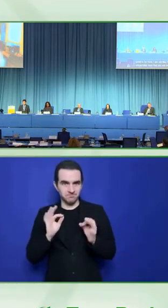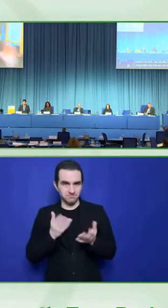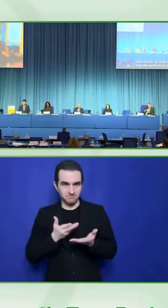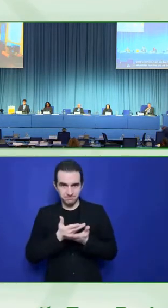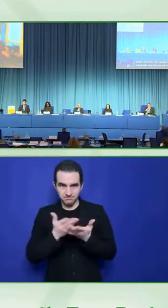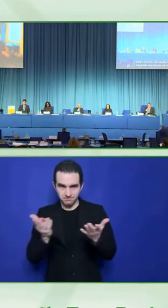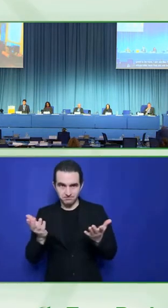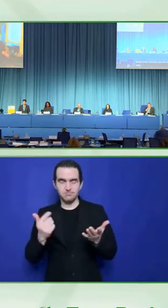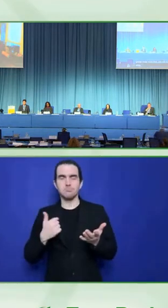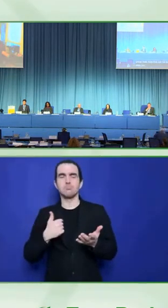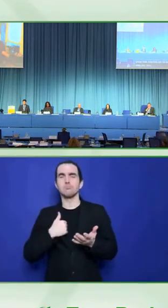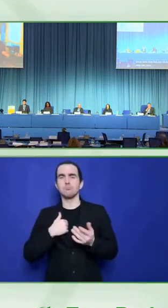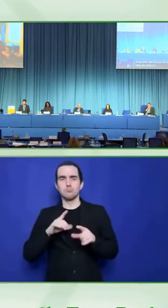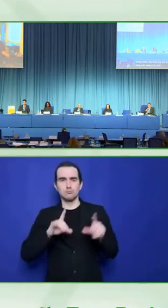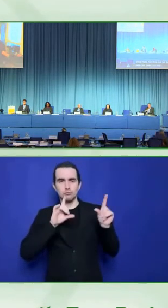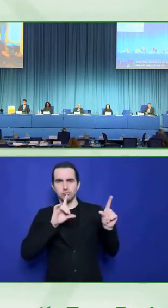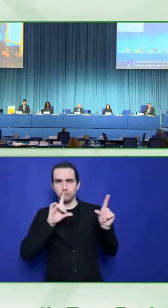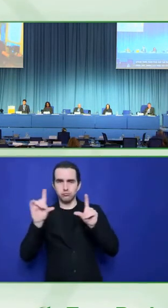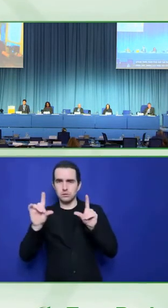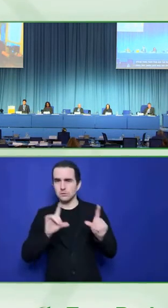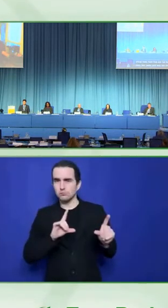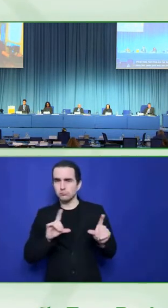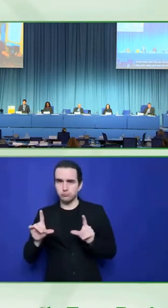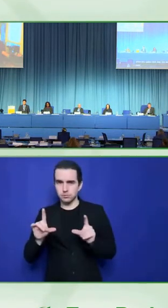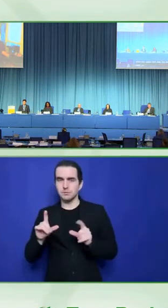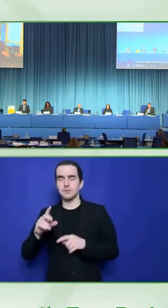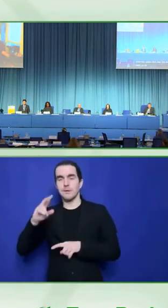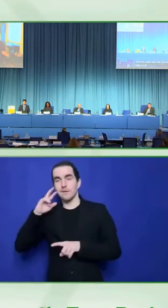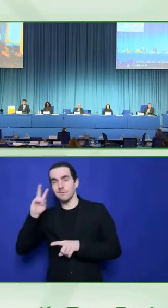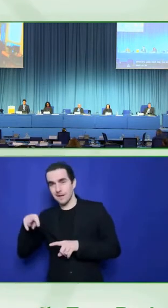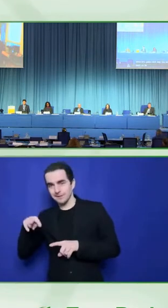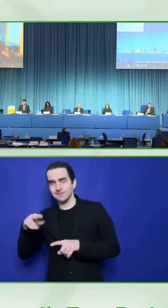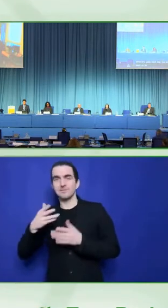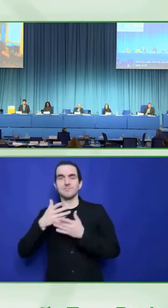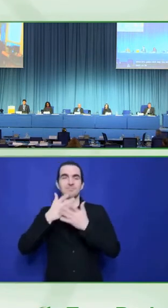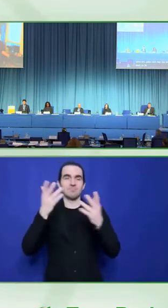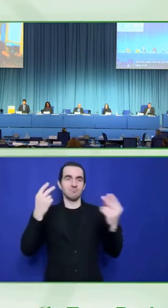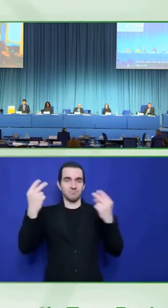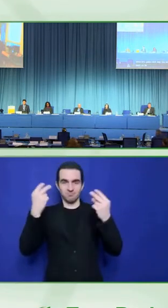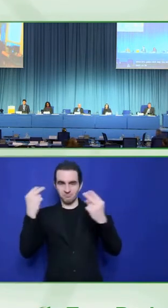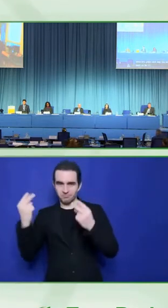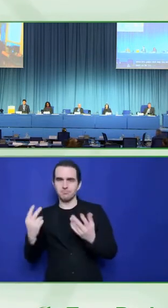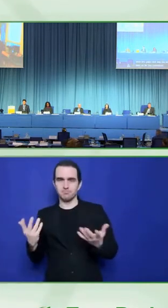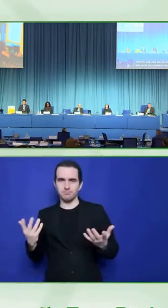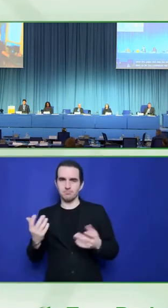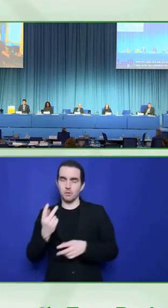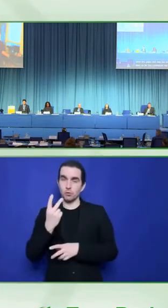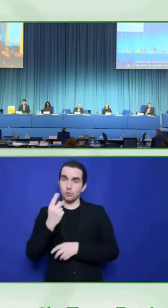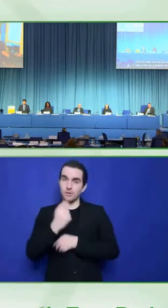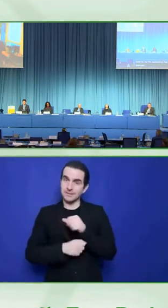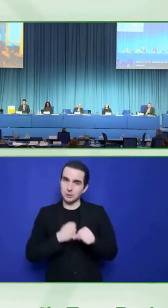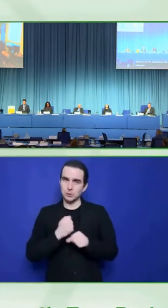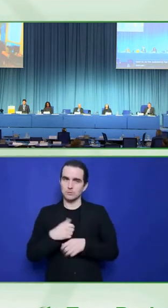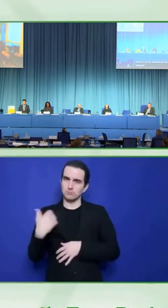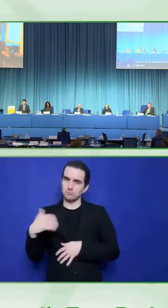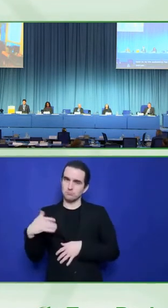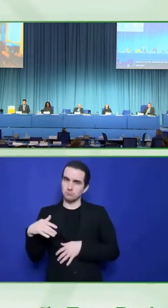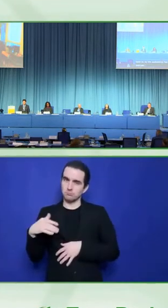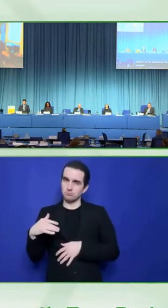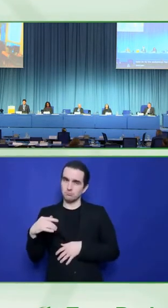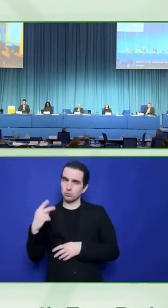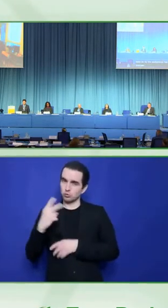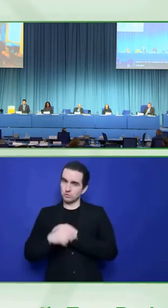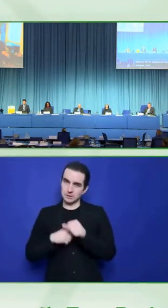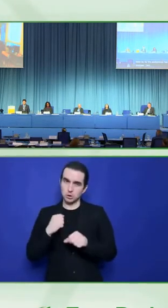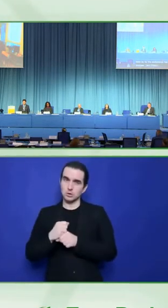a huge success. So, Zero Project team, you know, hats off. Great job. And I'm really excited